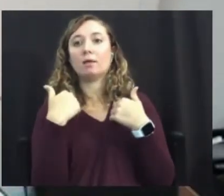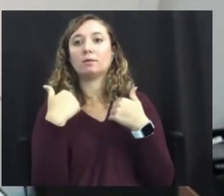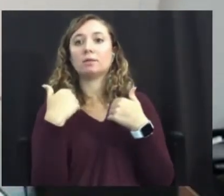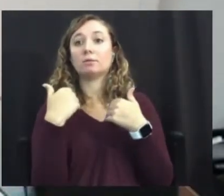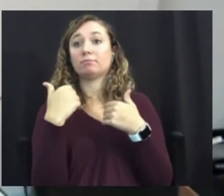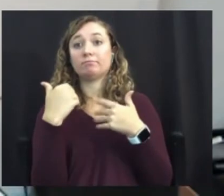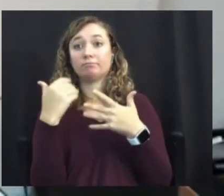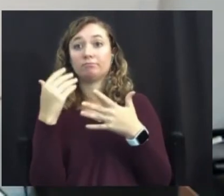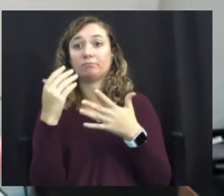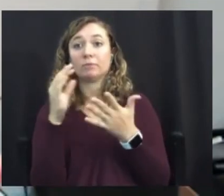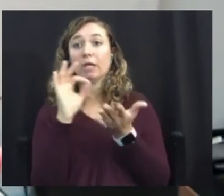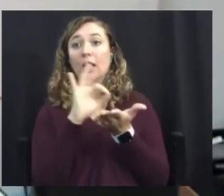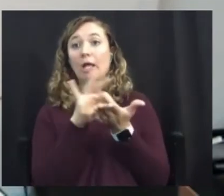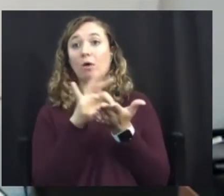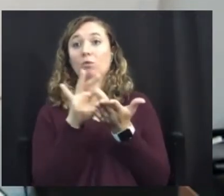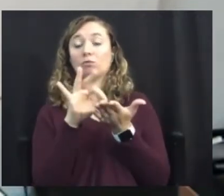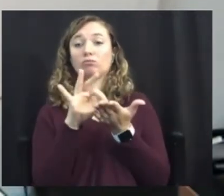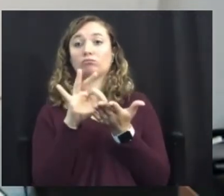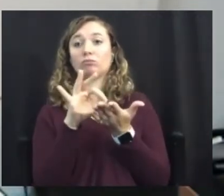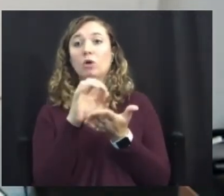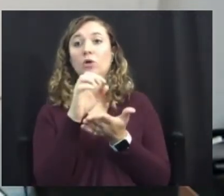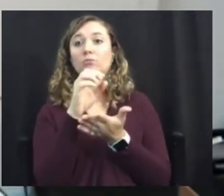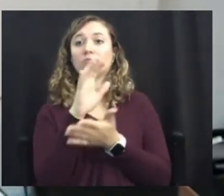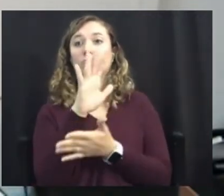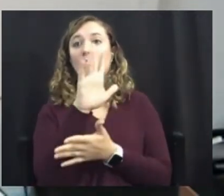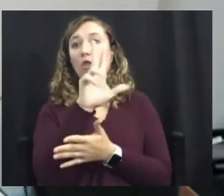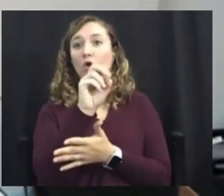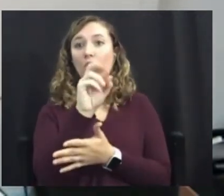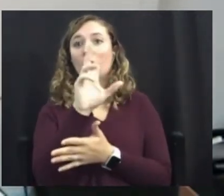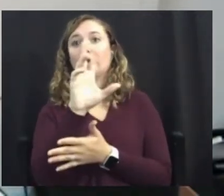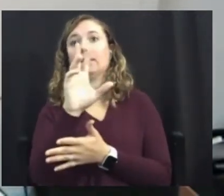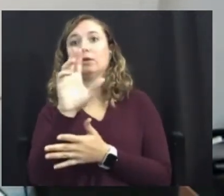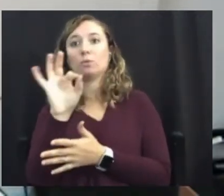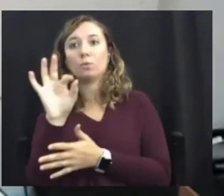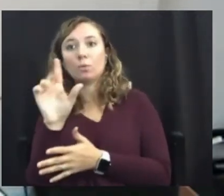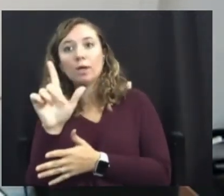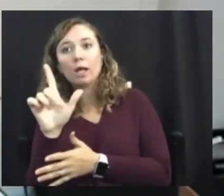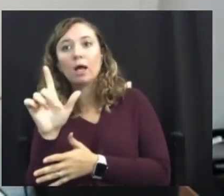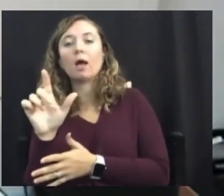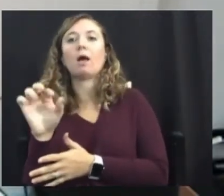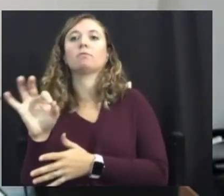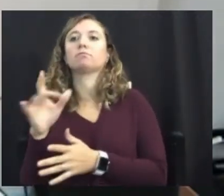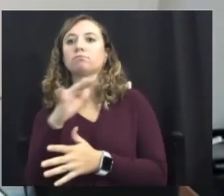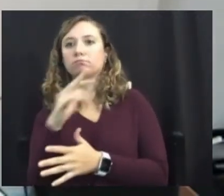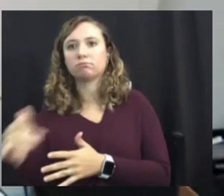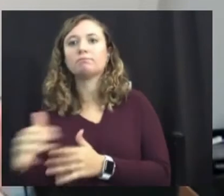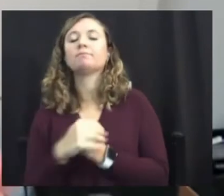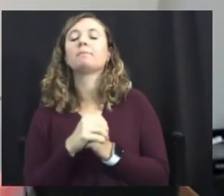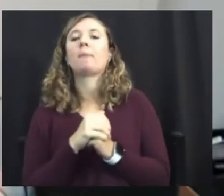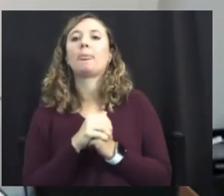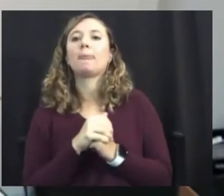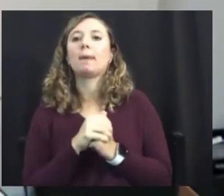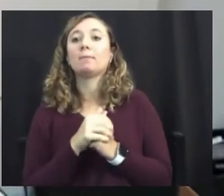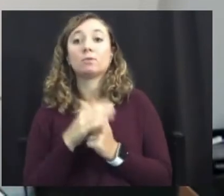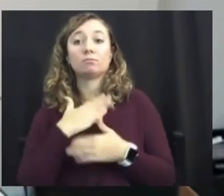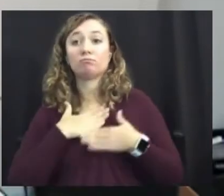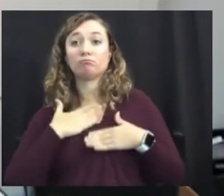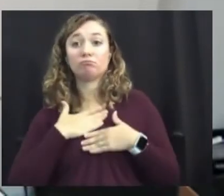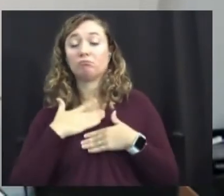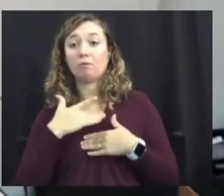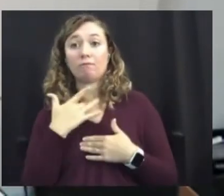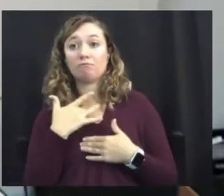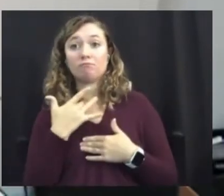timer. It will, there will be a screen that comes up that says that we are in break. Uh, so please feel free to, you know, come back to our